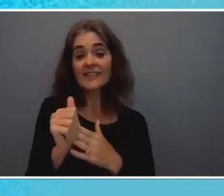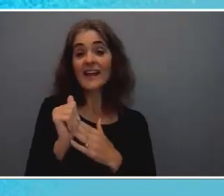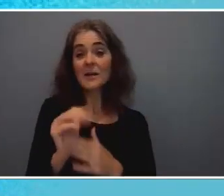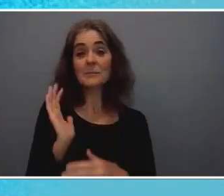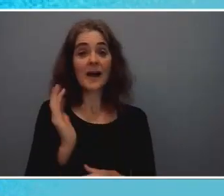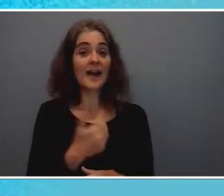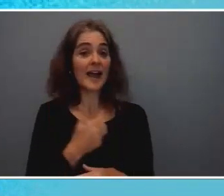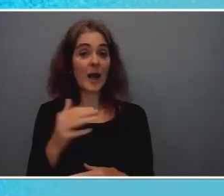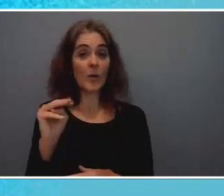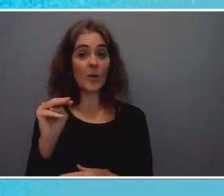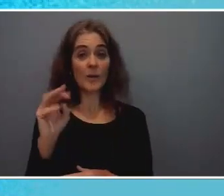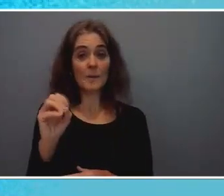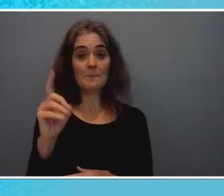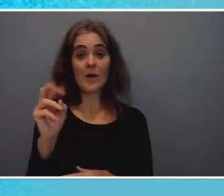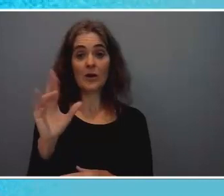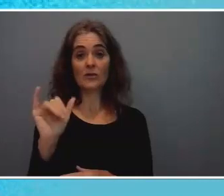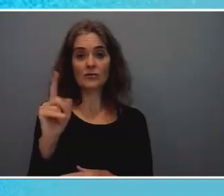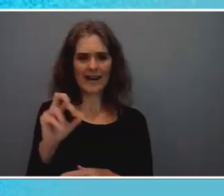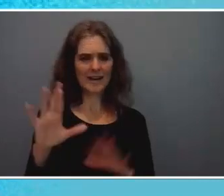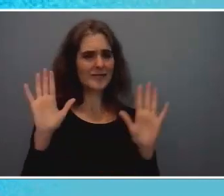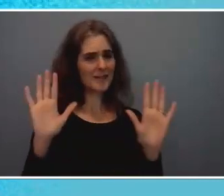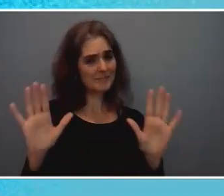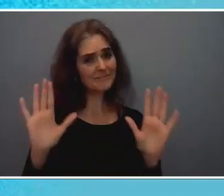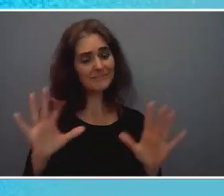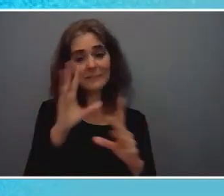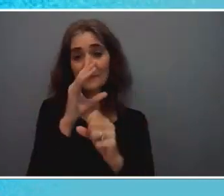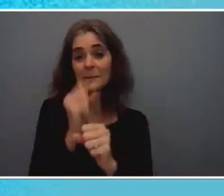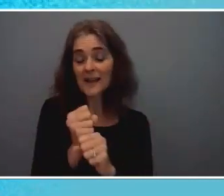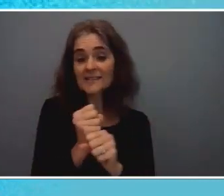is really amazing and